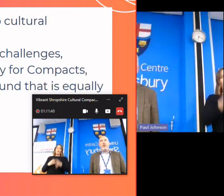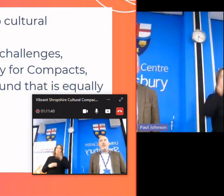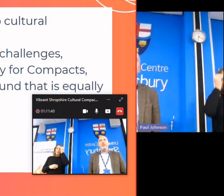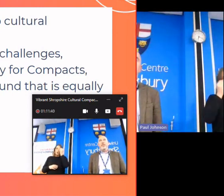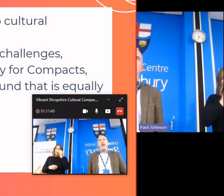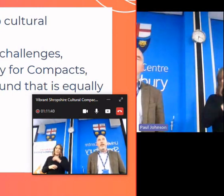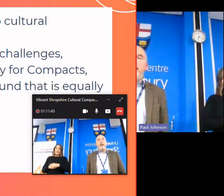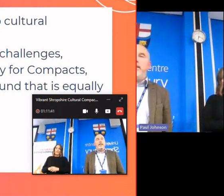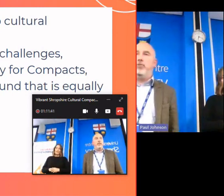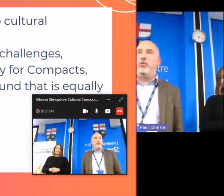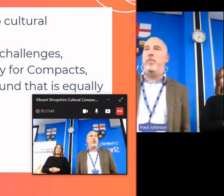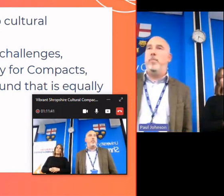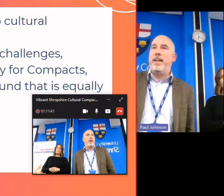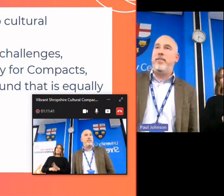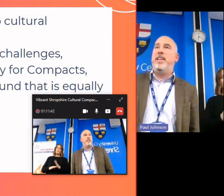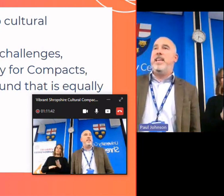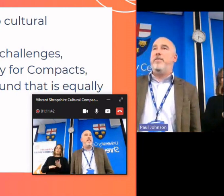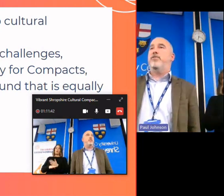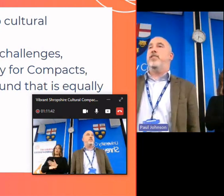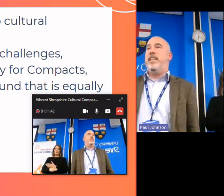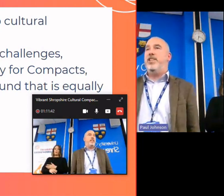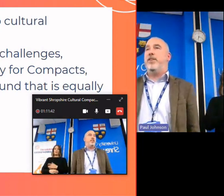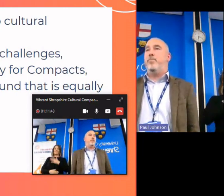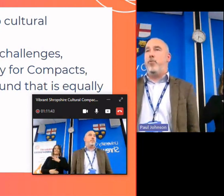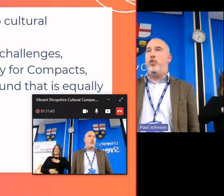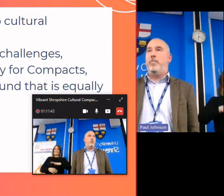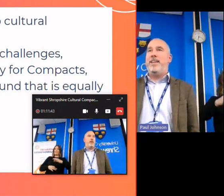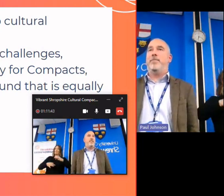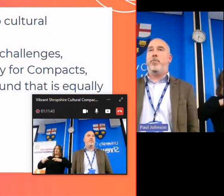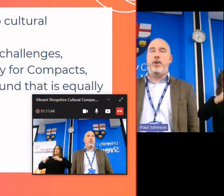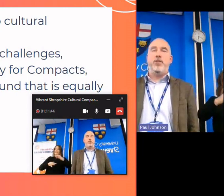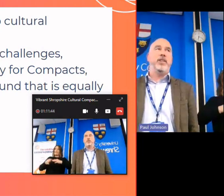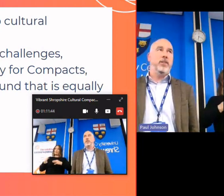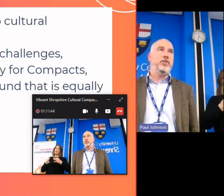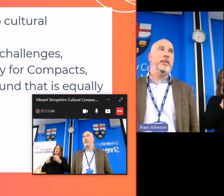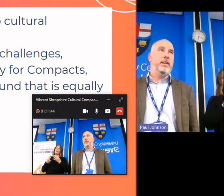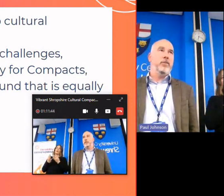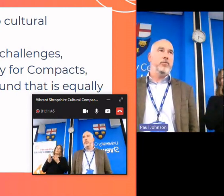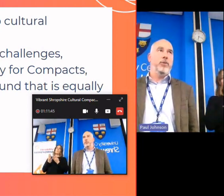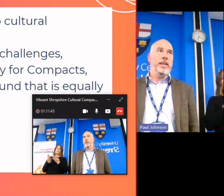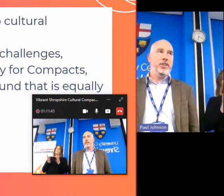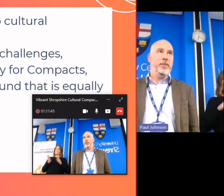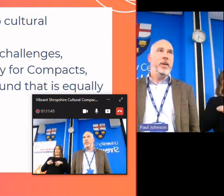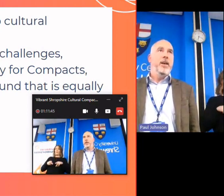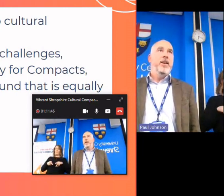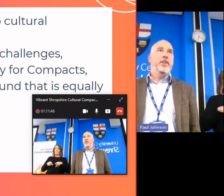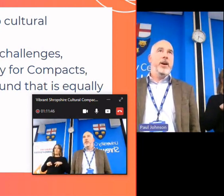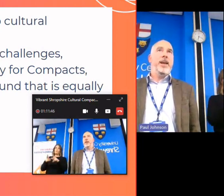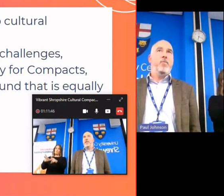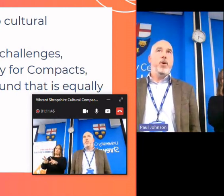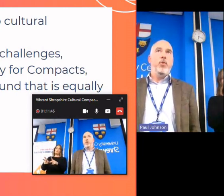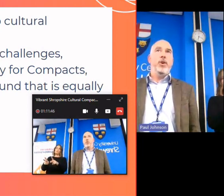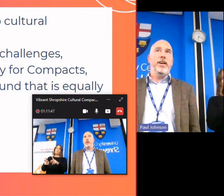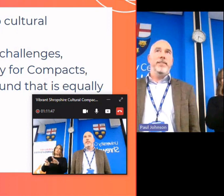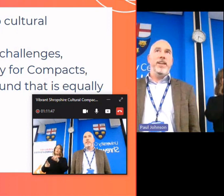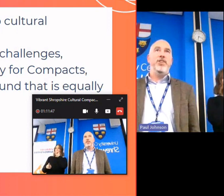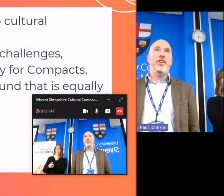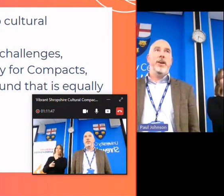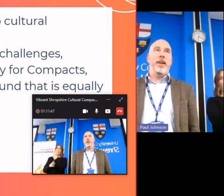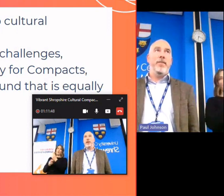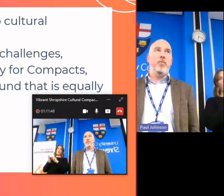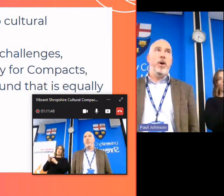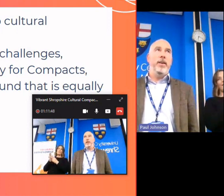out of those early cultural compacts so the need for a strategic broad based approach to cultural cultural leadership you can't have one